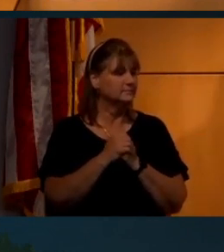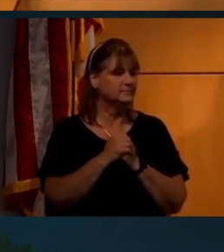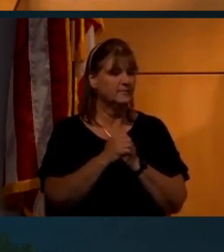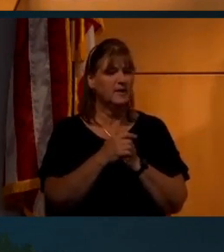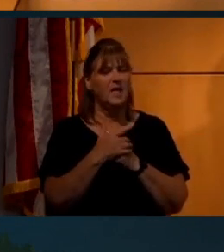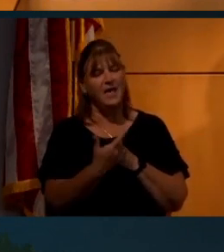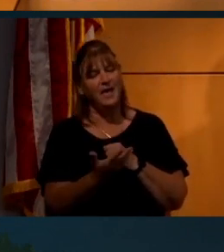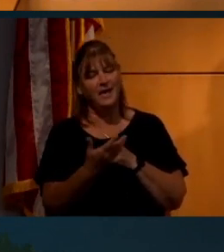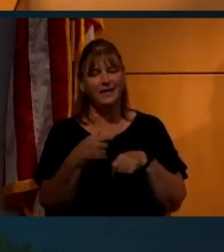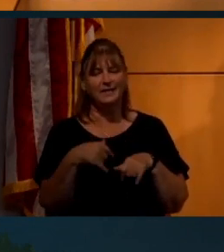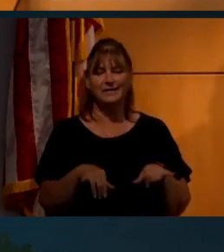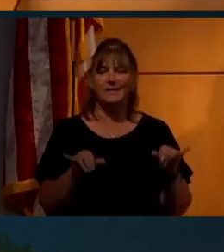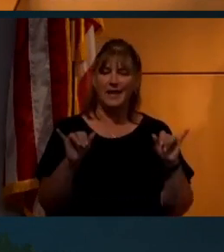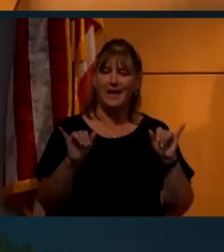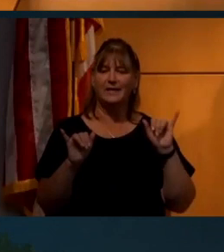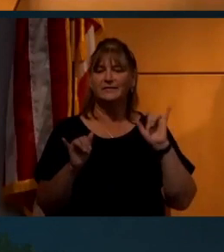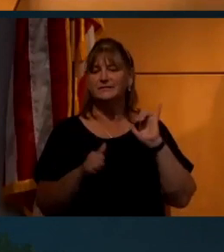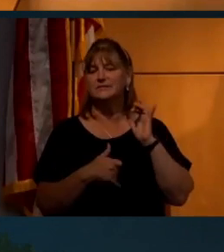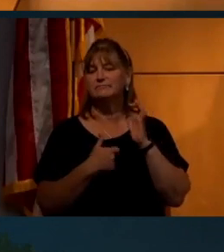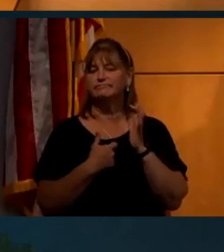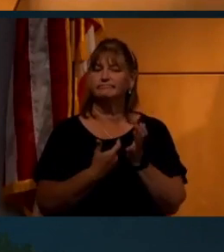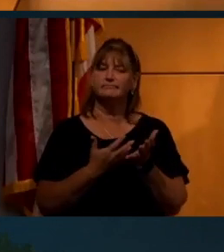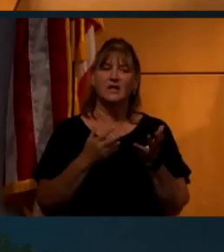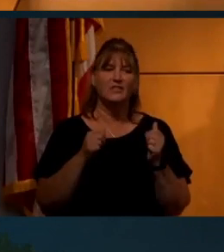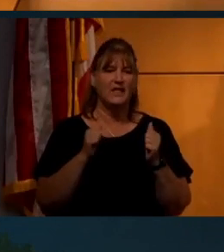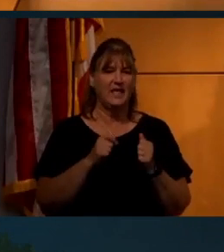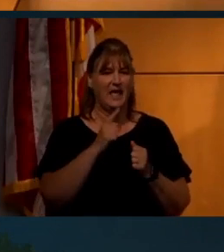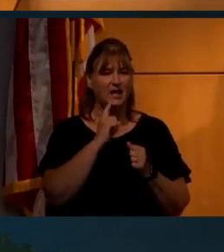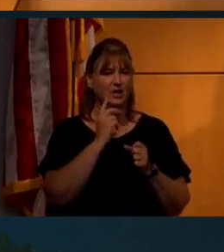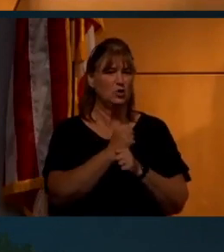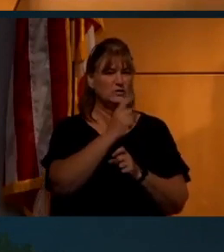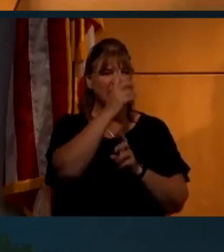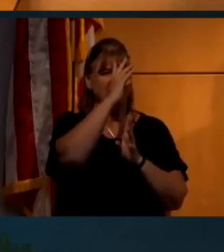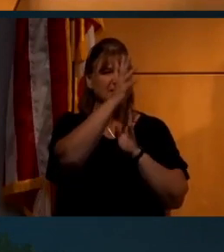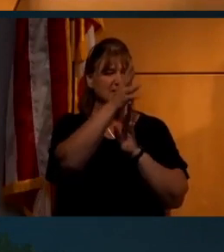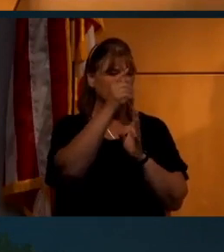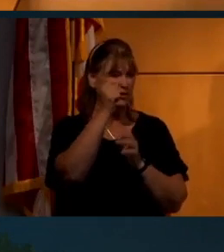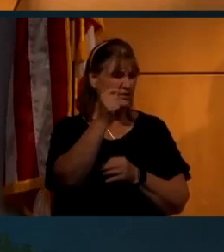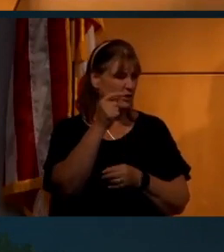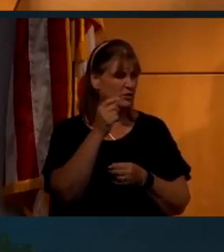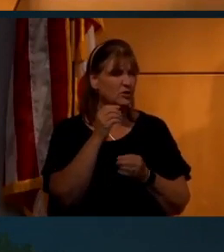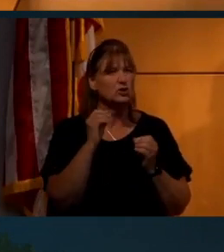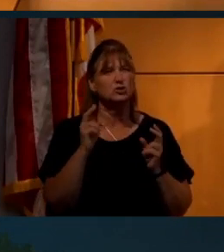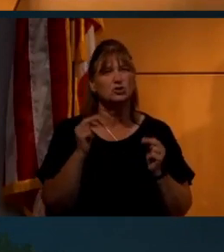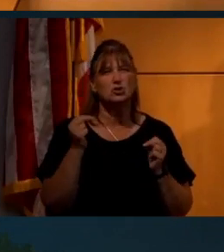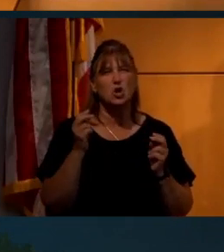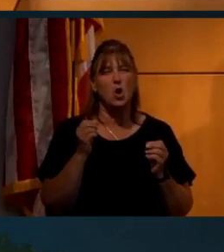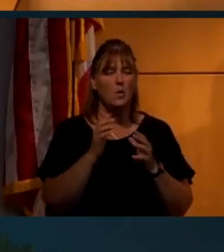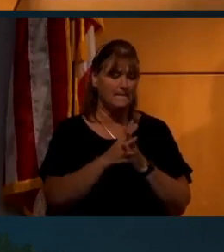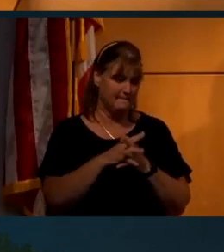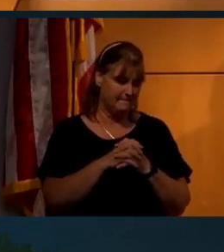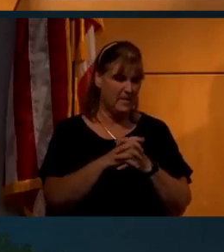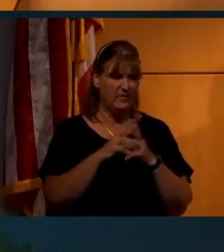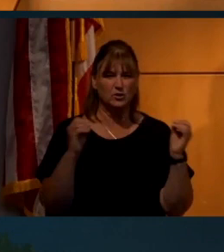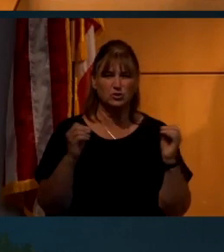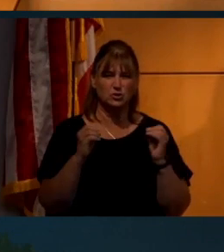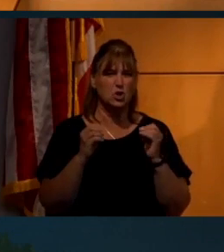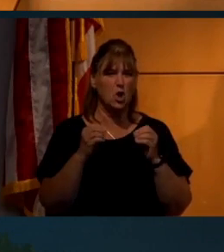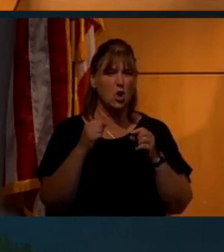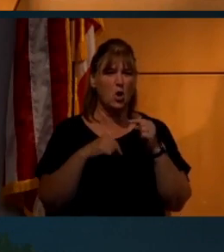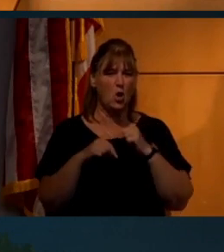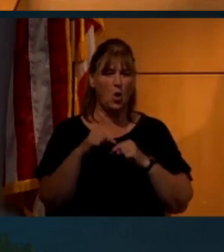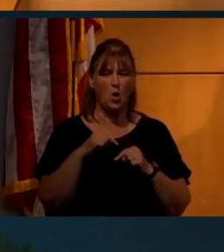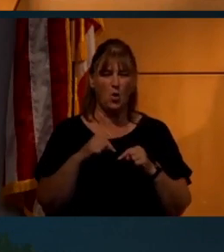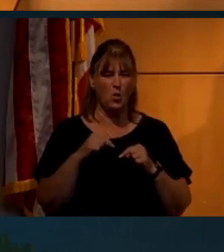and, and yet, and yet it can be used for these conspiracy theories. There is no, there's, there's no depth too